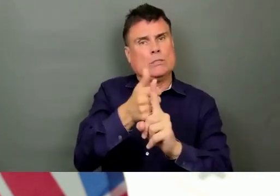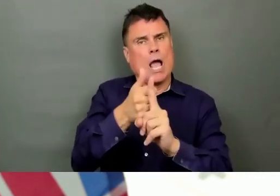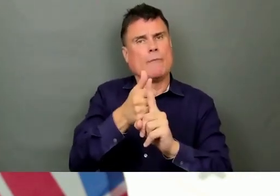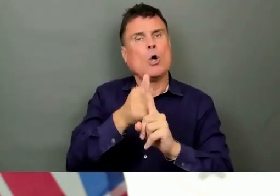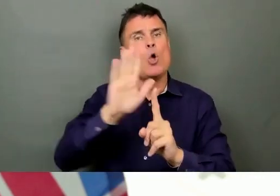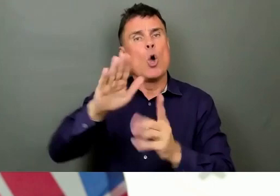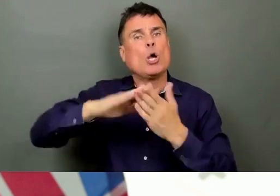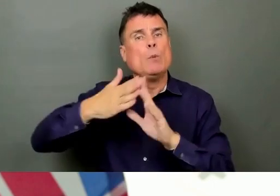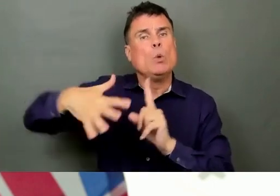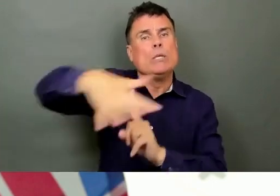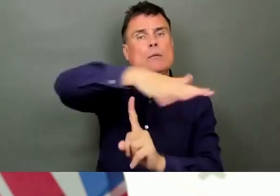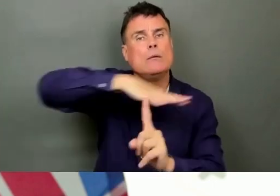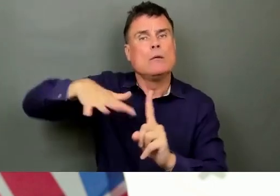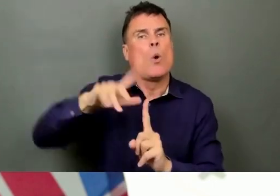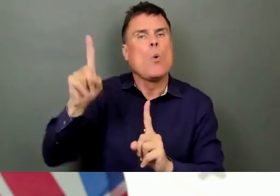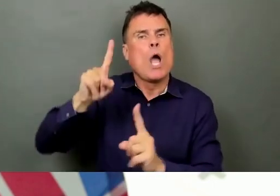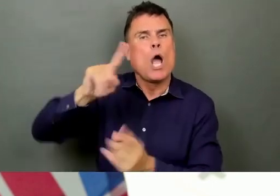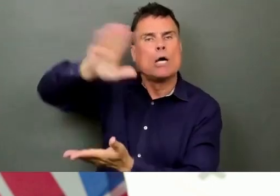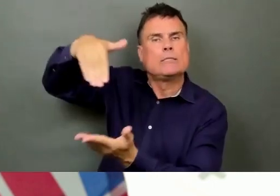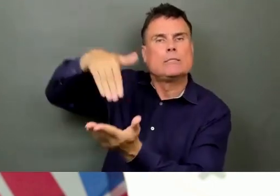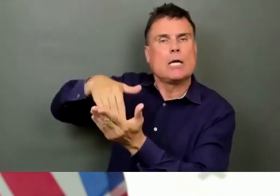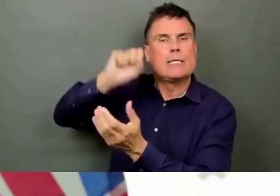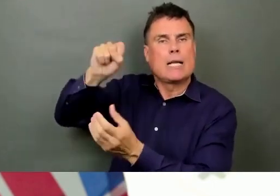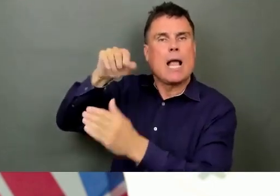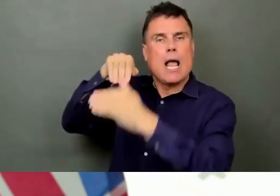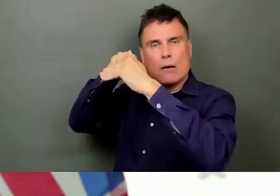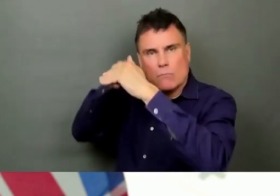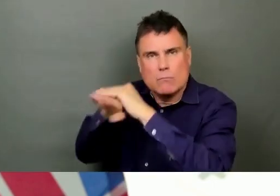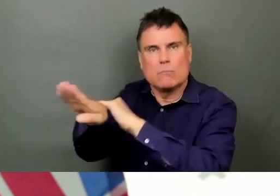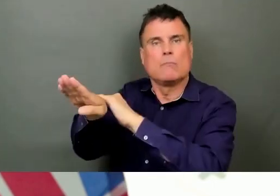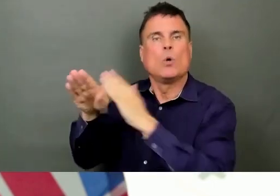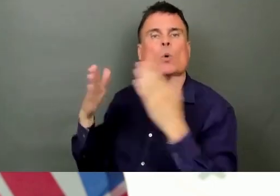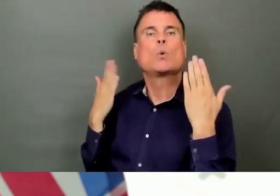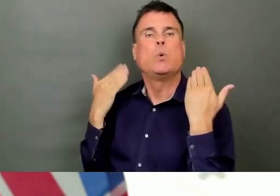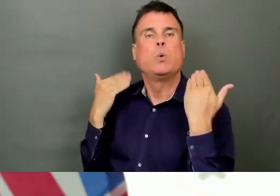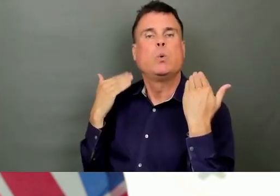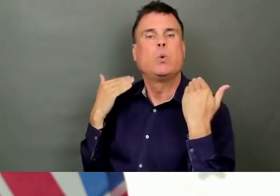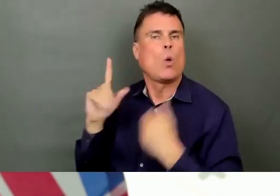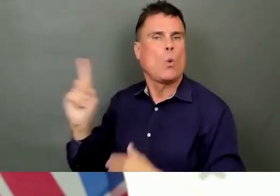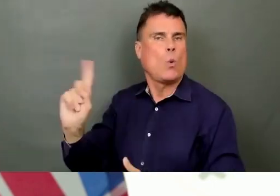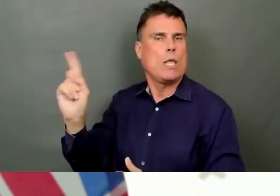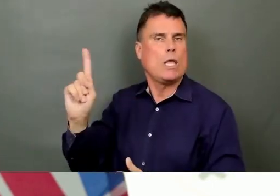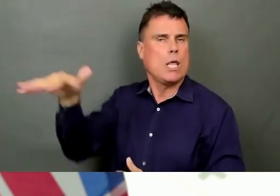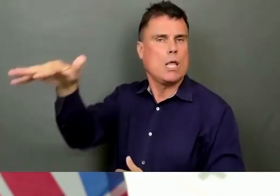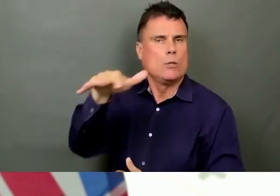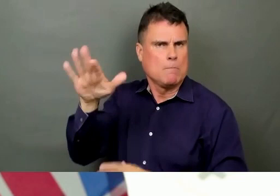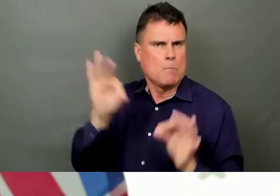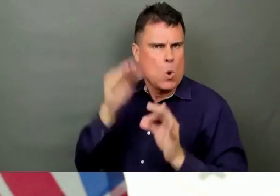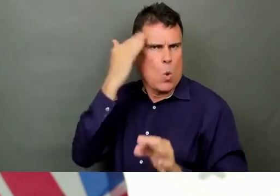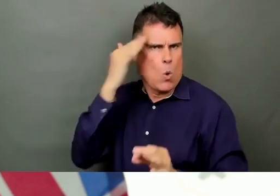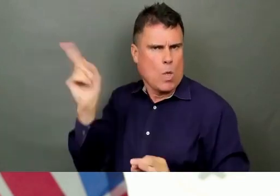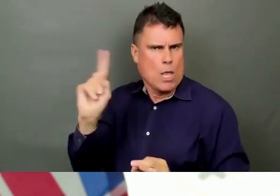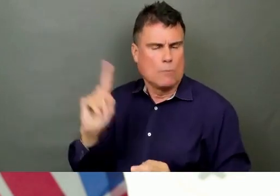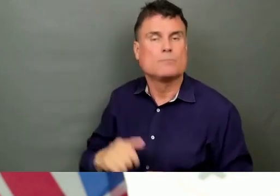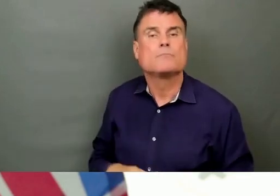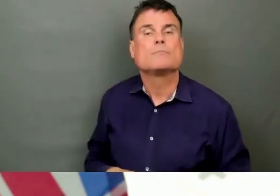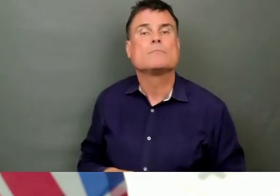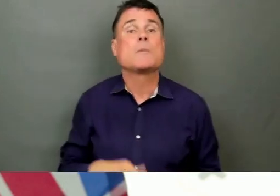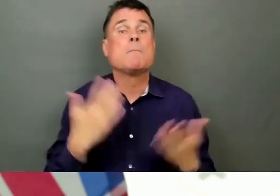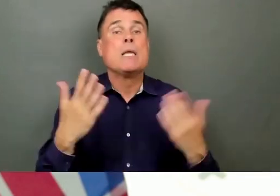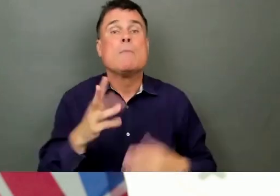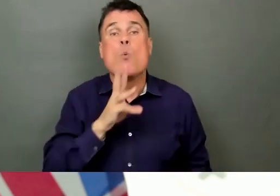top of you can really help with that evaporation. transpiration and make you feel cool the way sweat makes you feel cool.